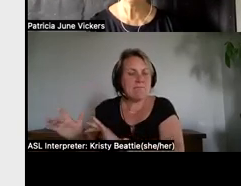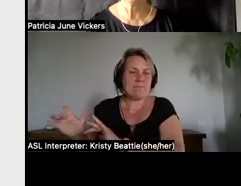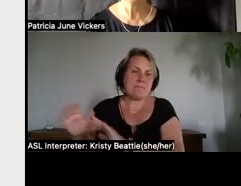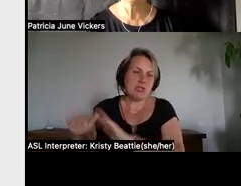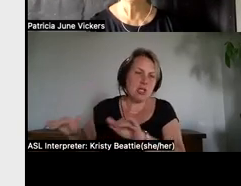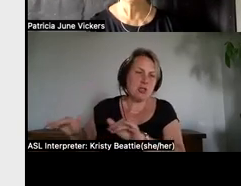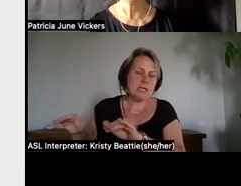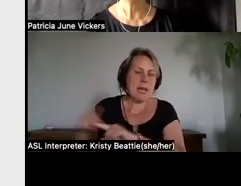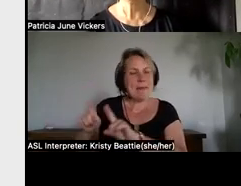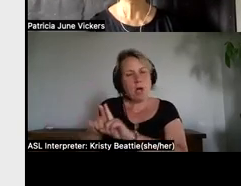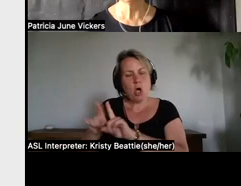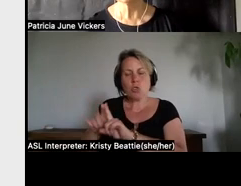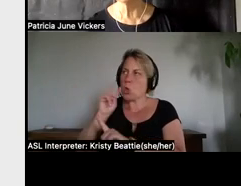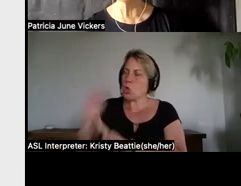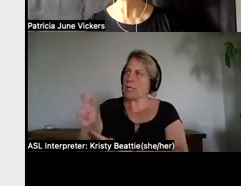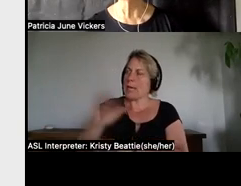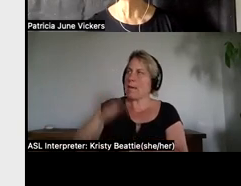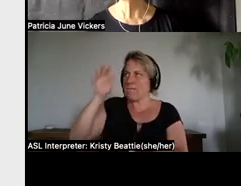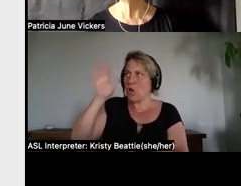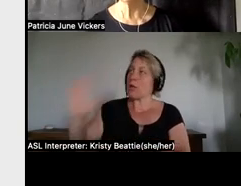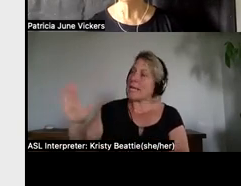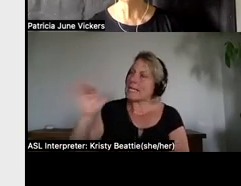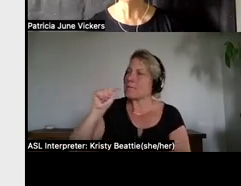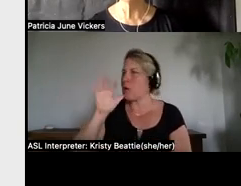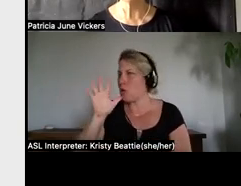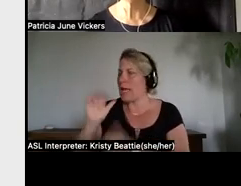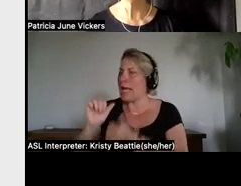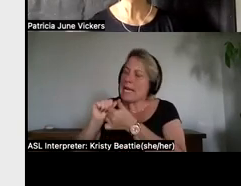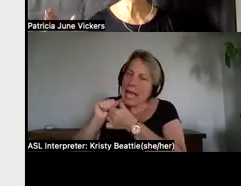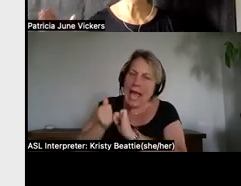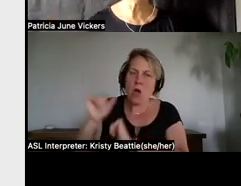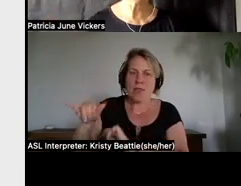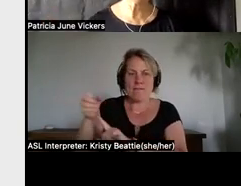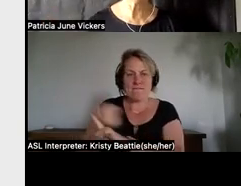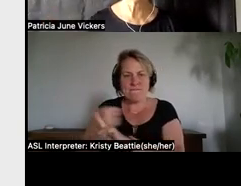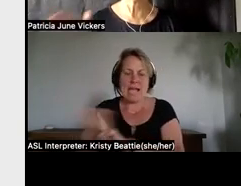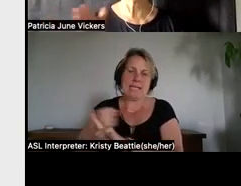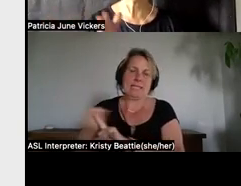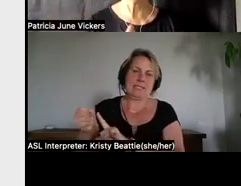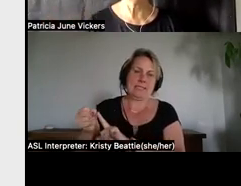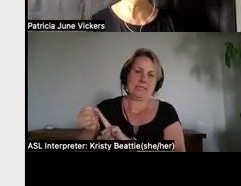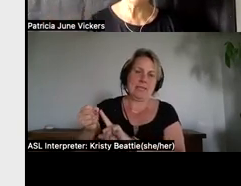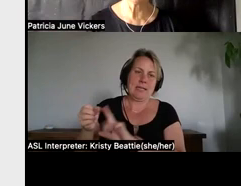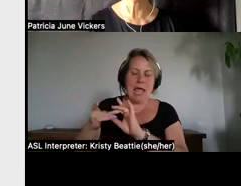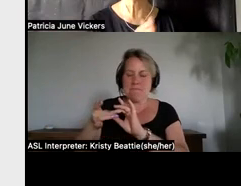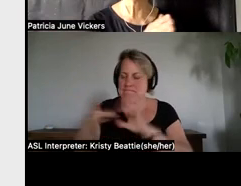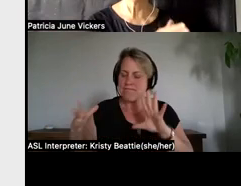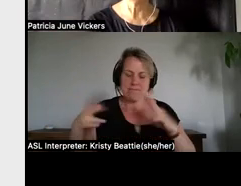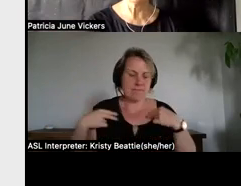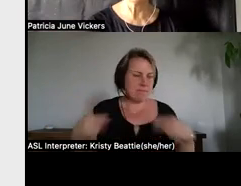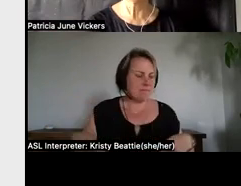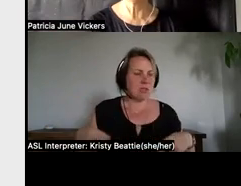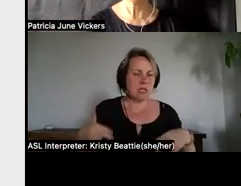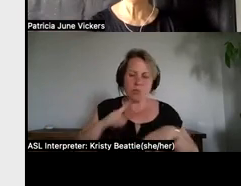mother and how this violence and dehumanization went from generation to generation